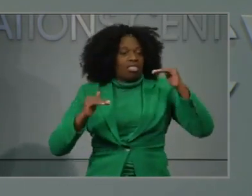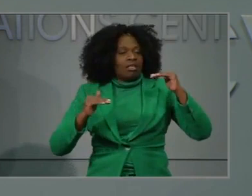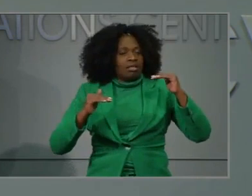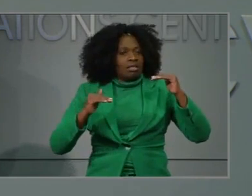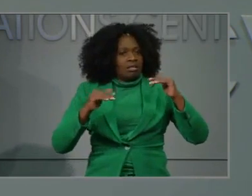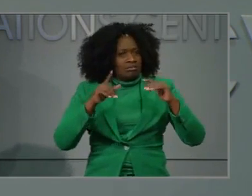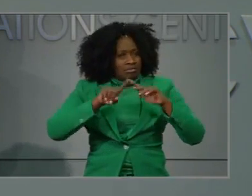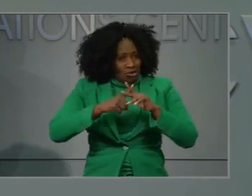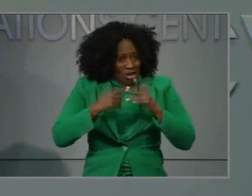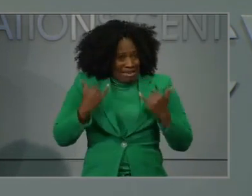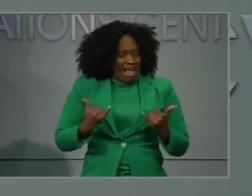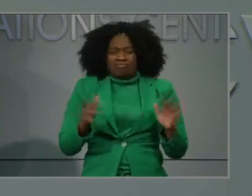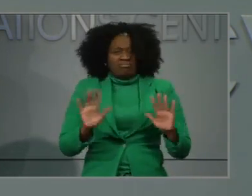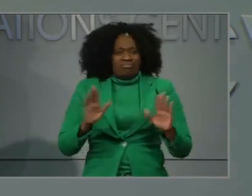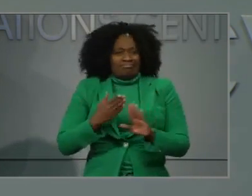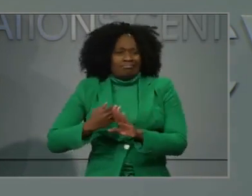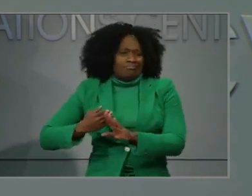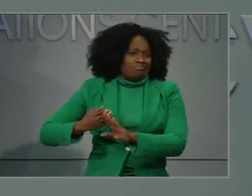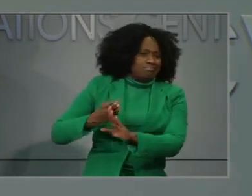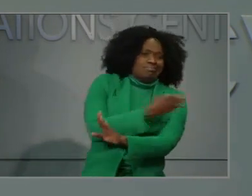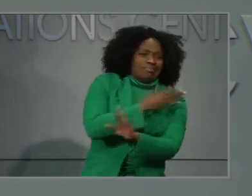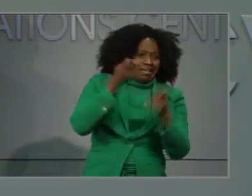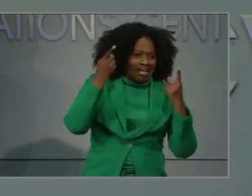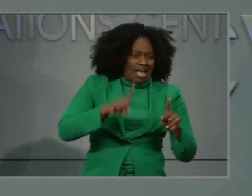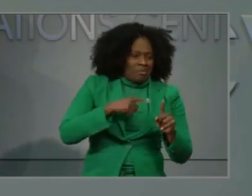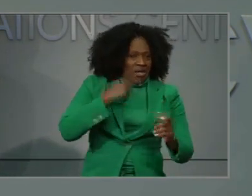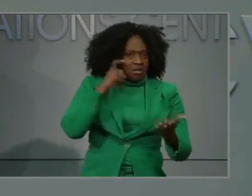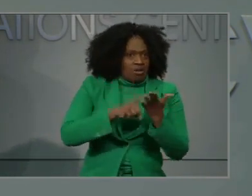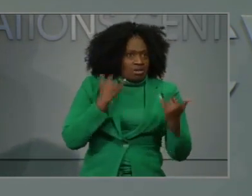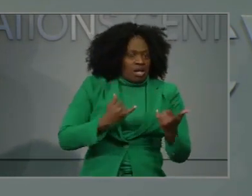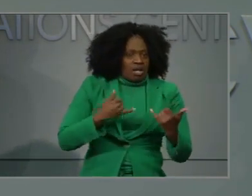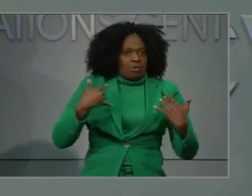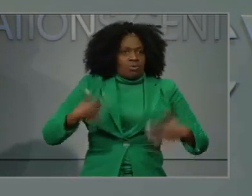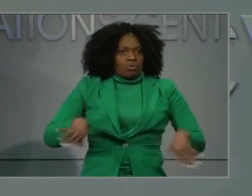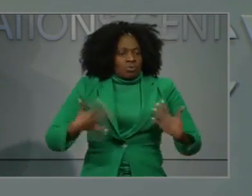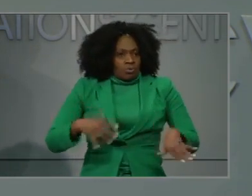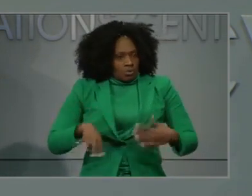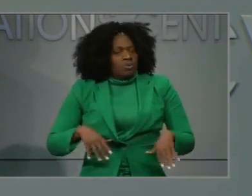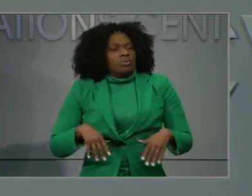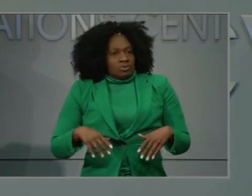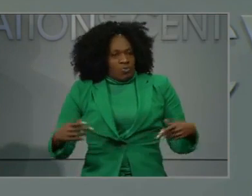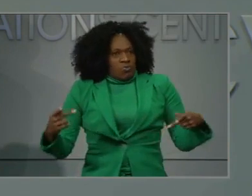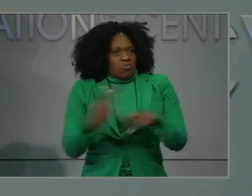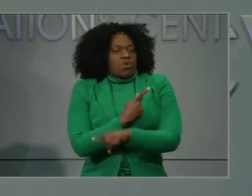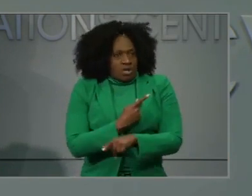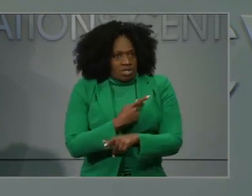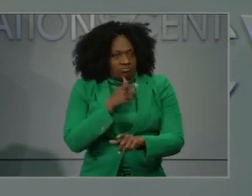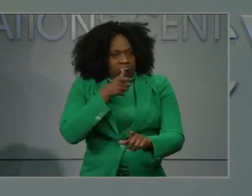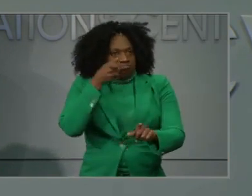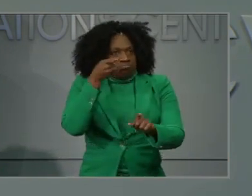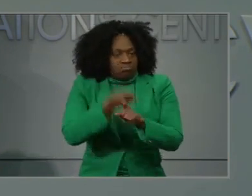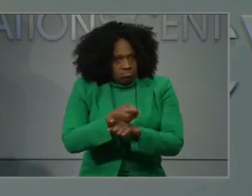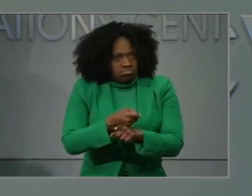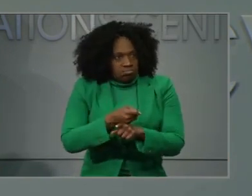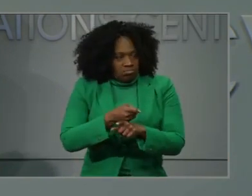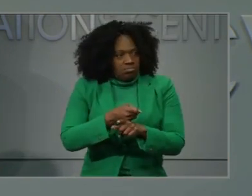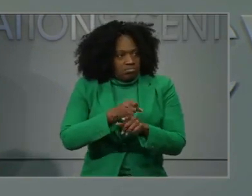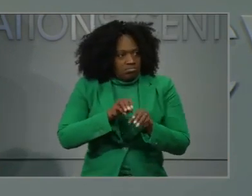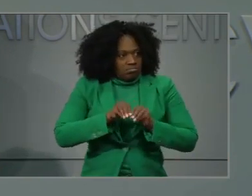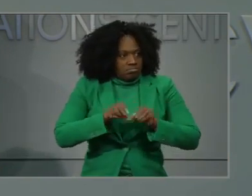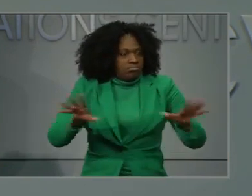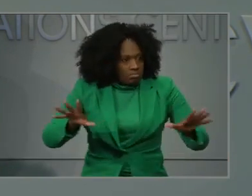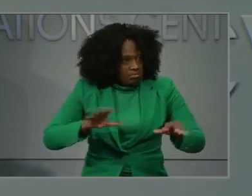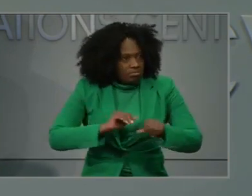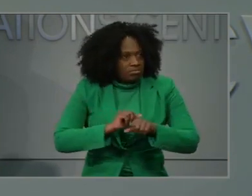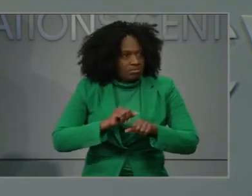bright light on the long standing structural biases and inequities that impact our health outcomes. We